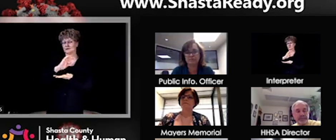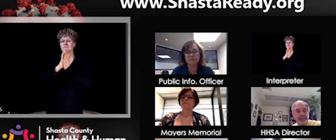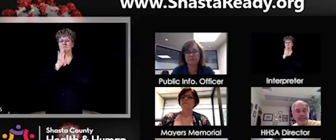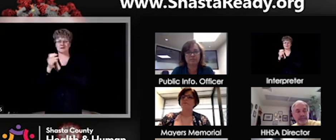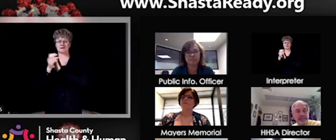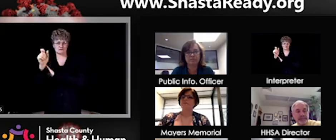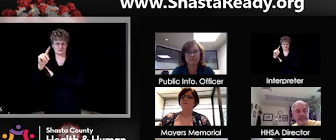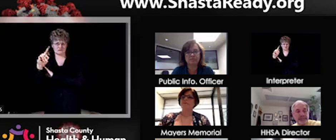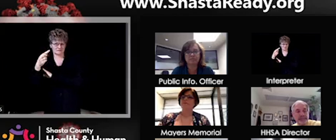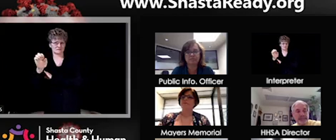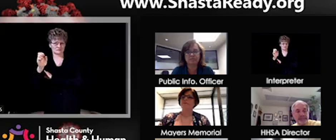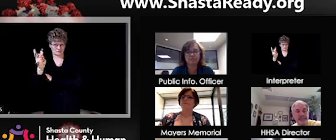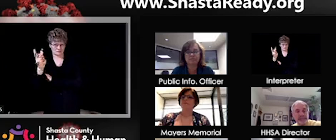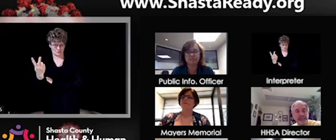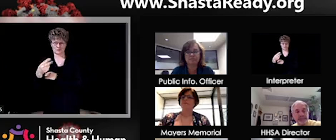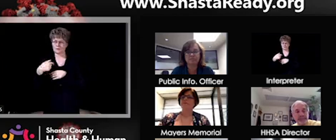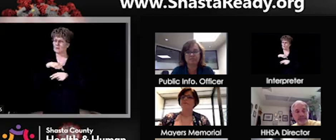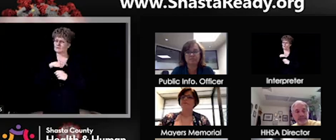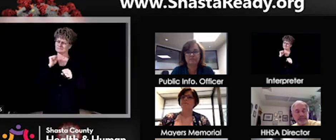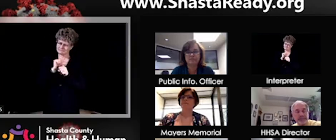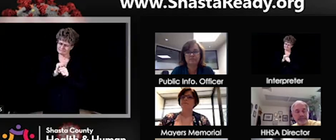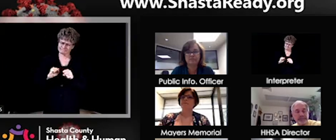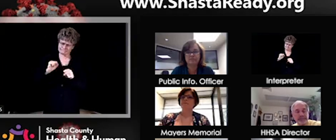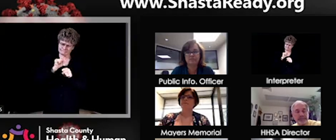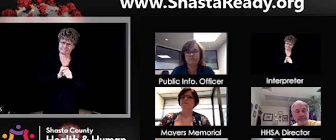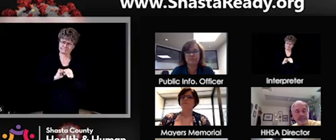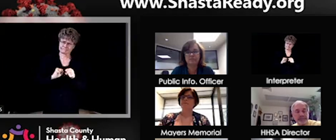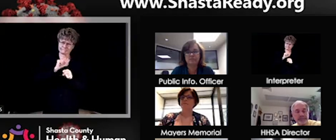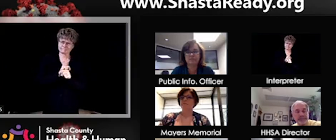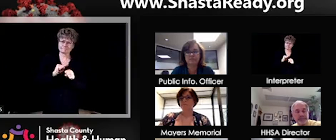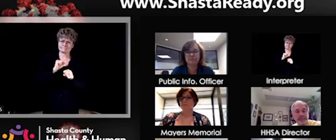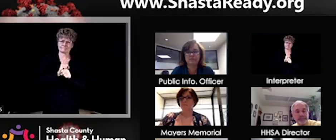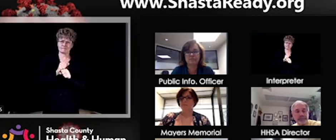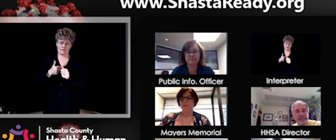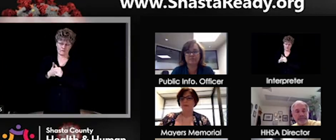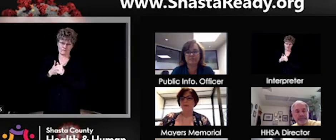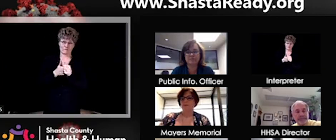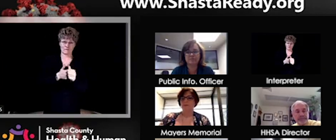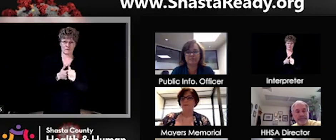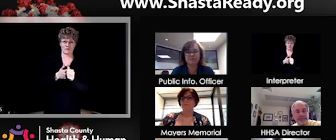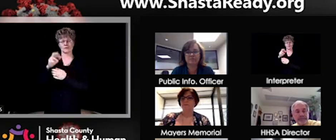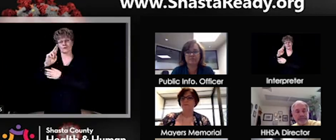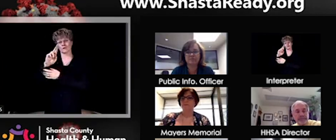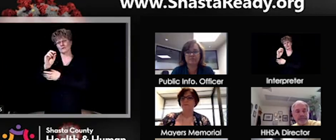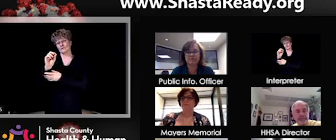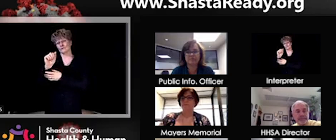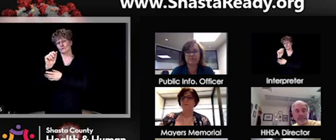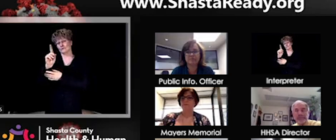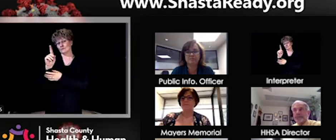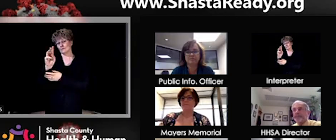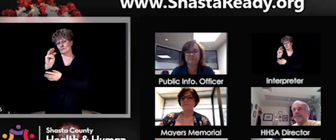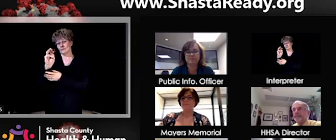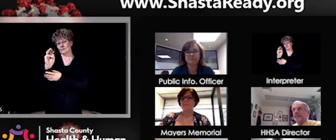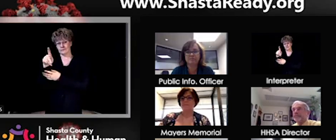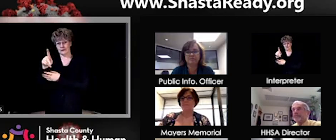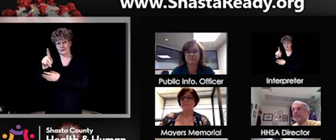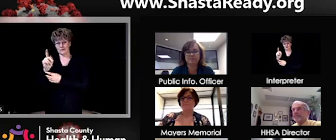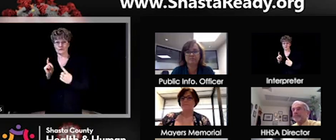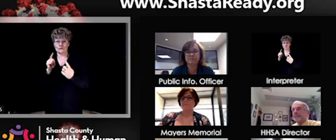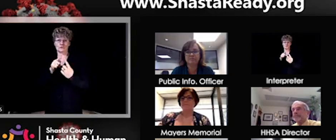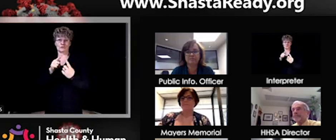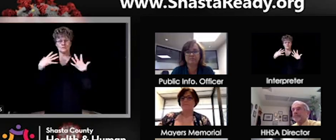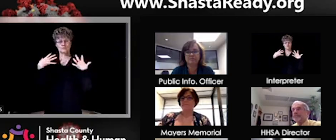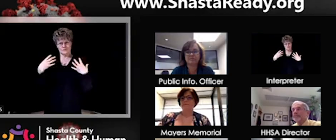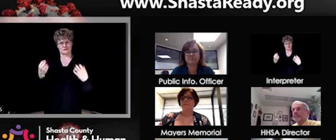working across sectors through our Roadmap Recovery Advisory Committee to make sure we have guidance